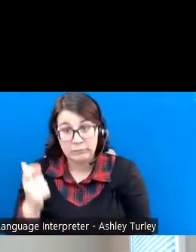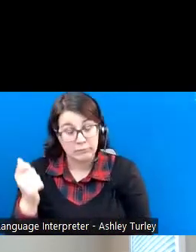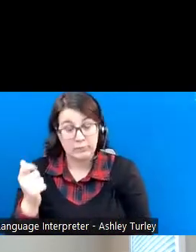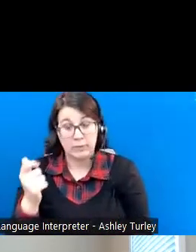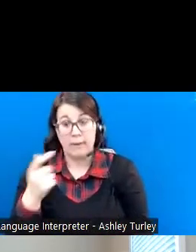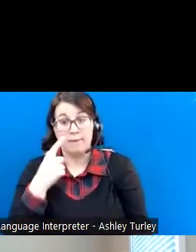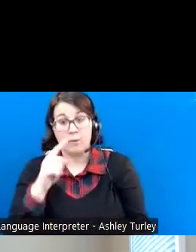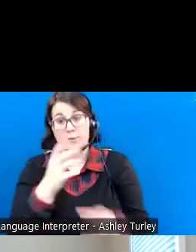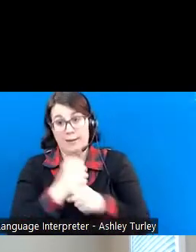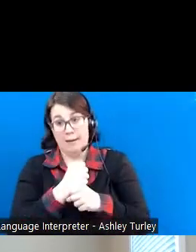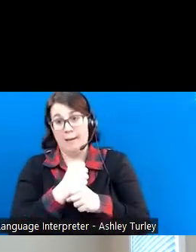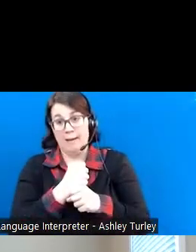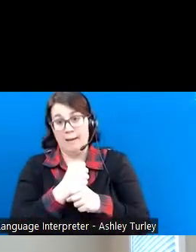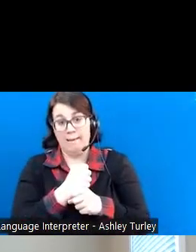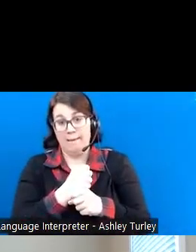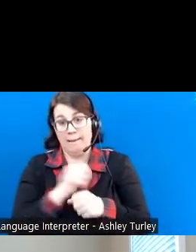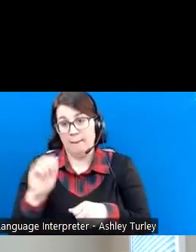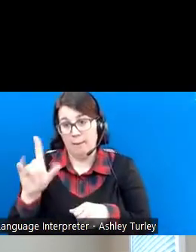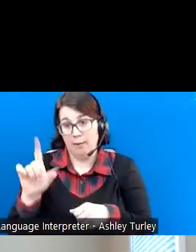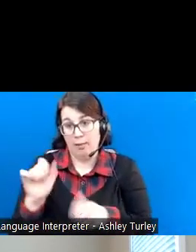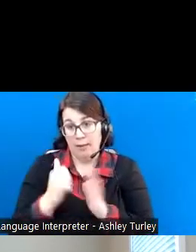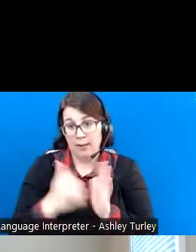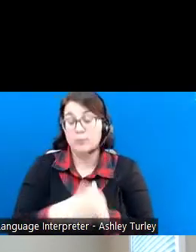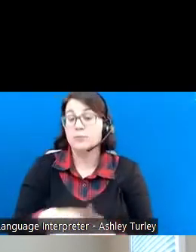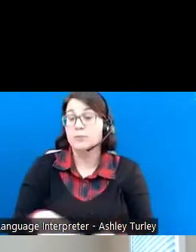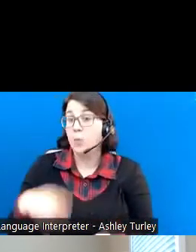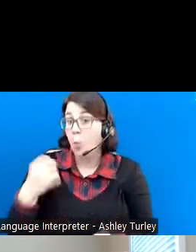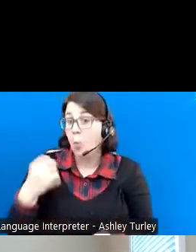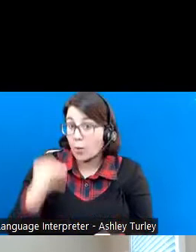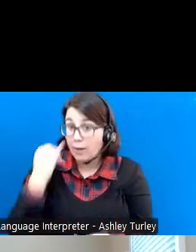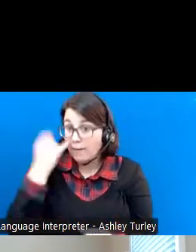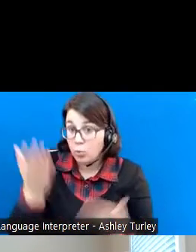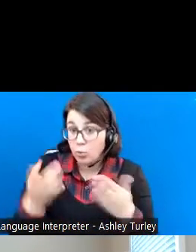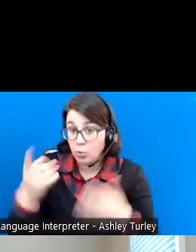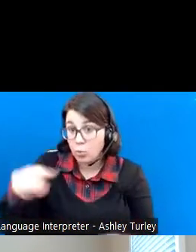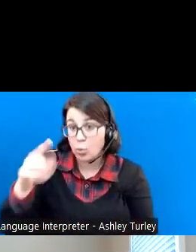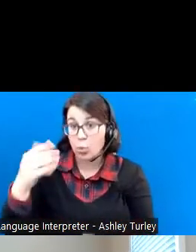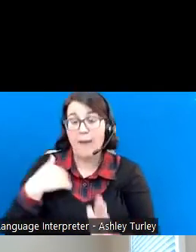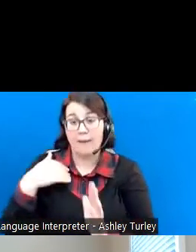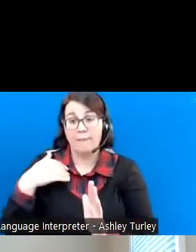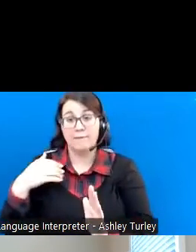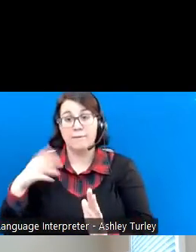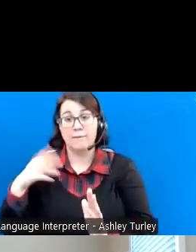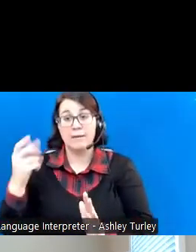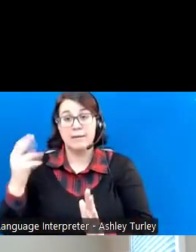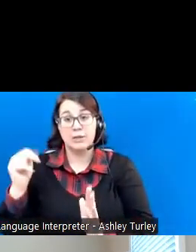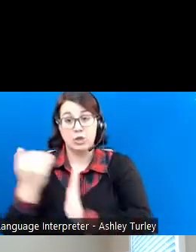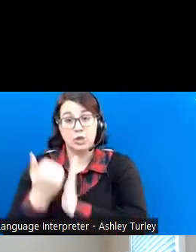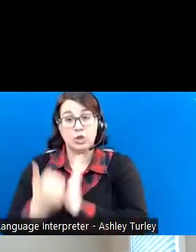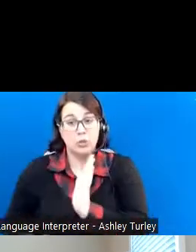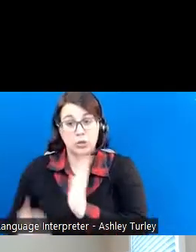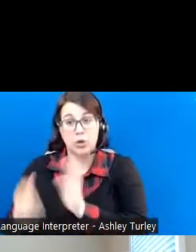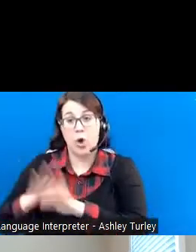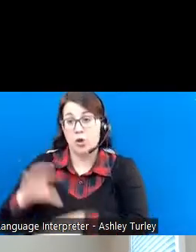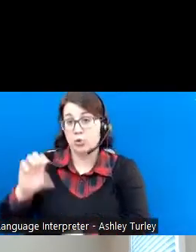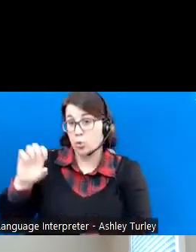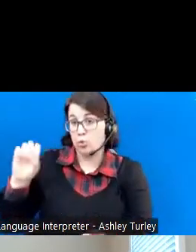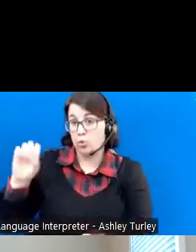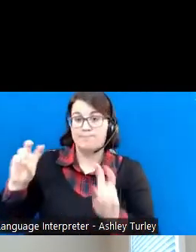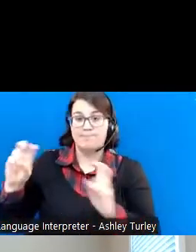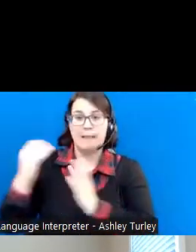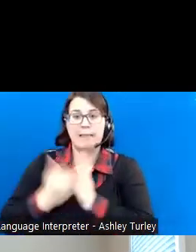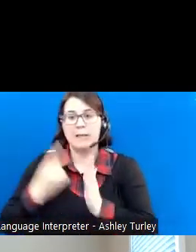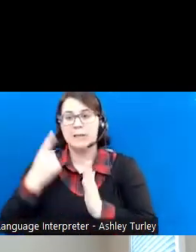Or the individual has a condition that's listed on Social Security Administration's list of compassionate